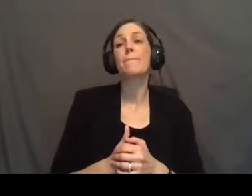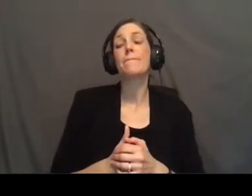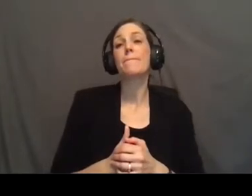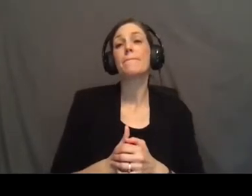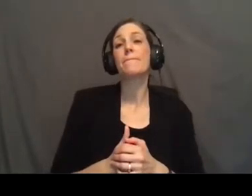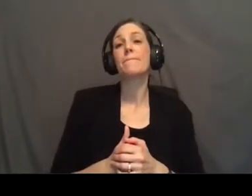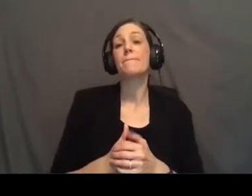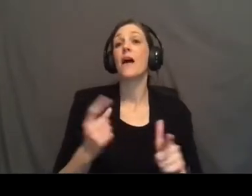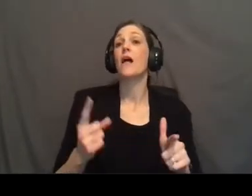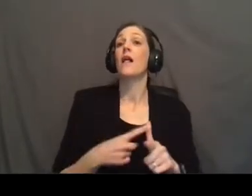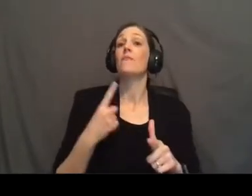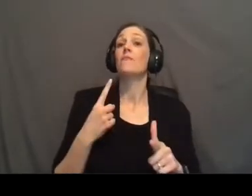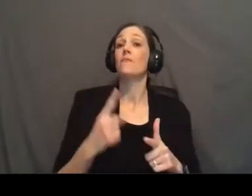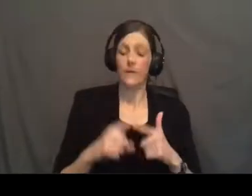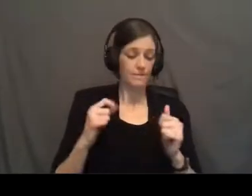And then,